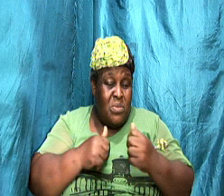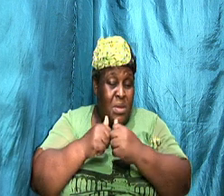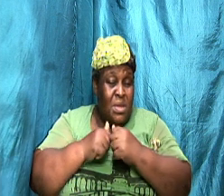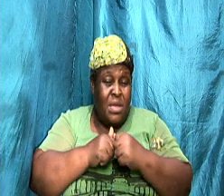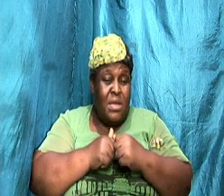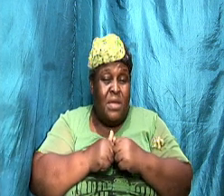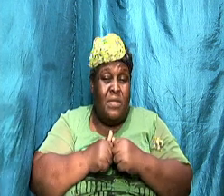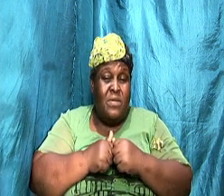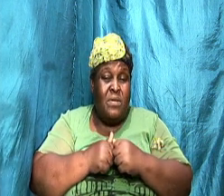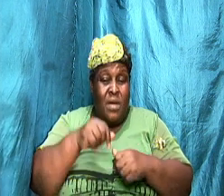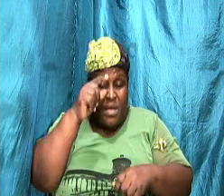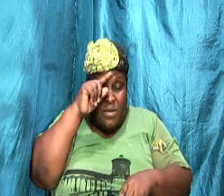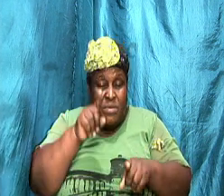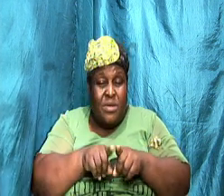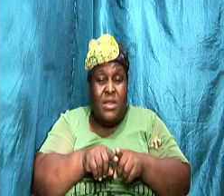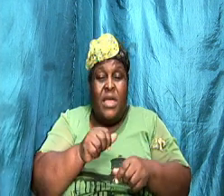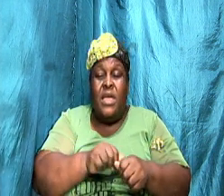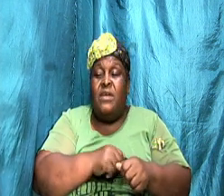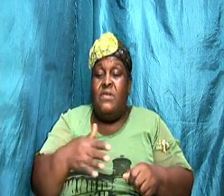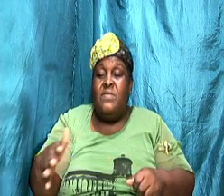that they don't agree on